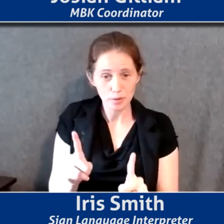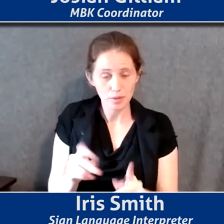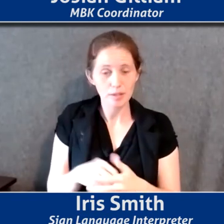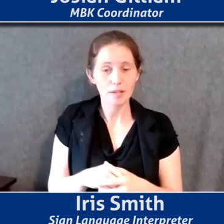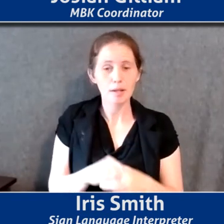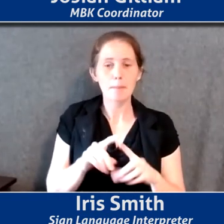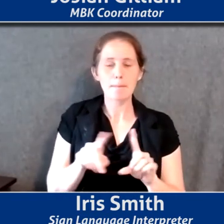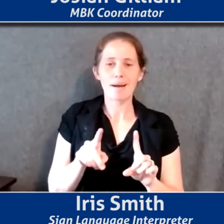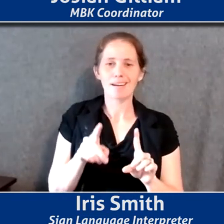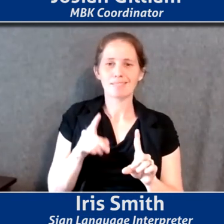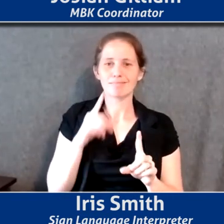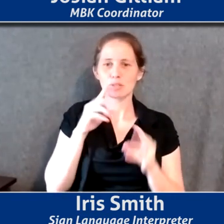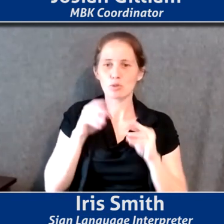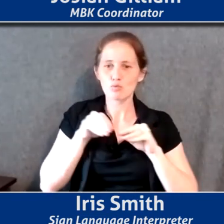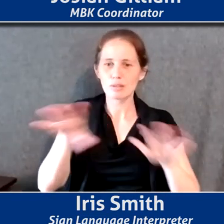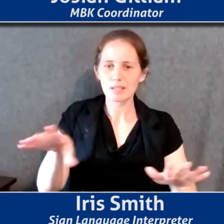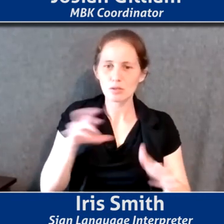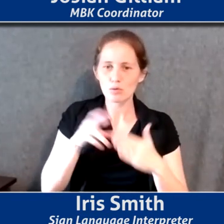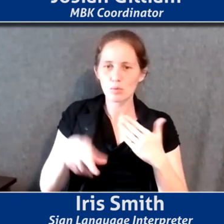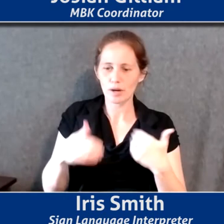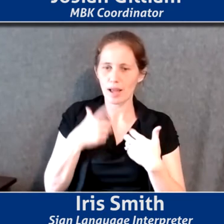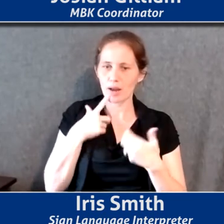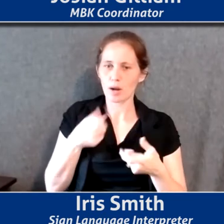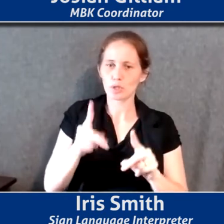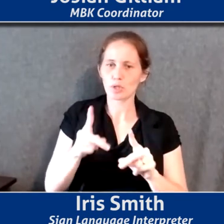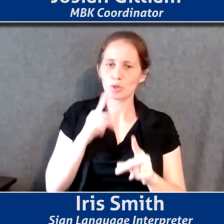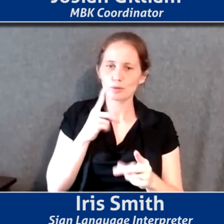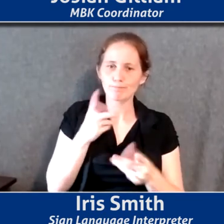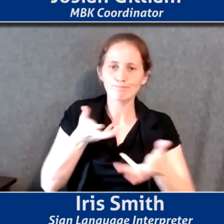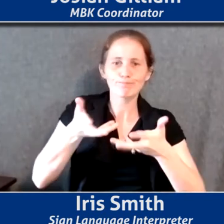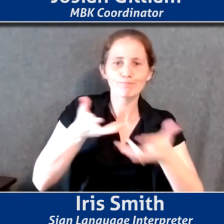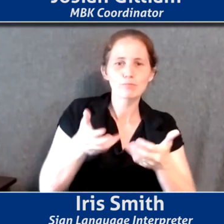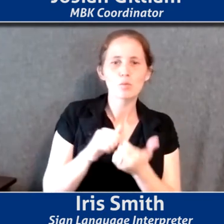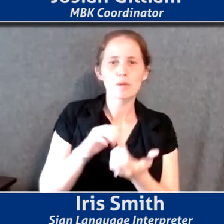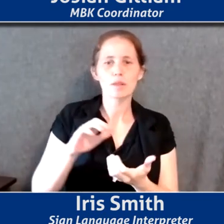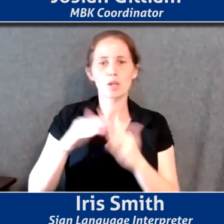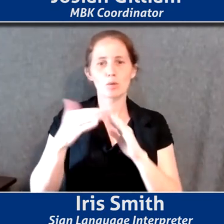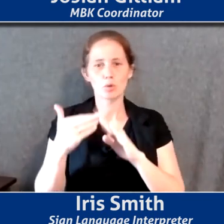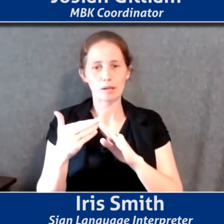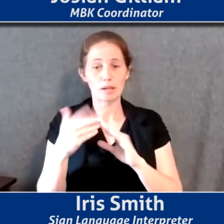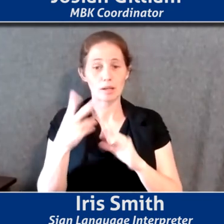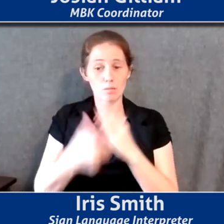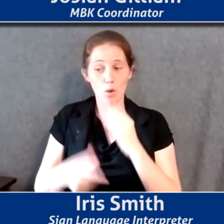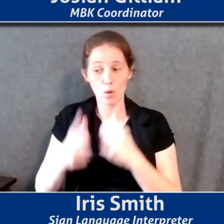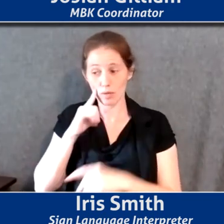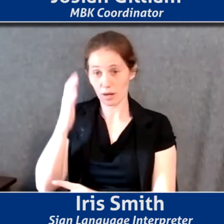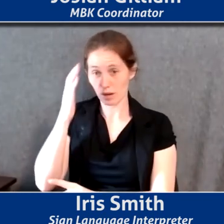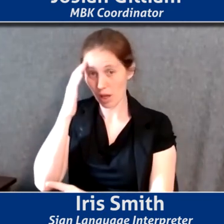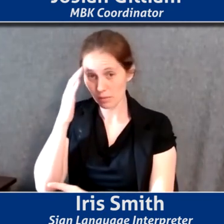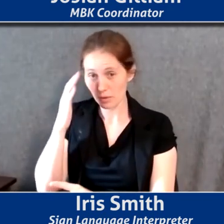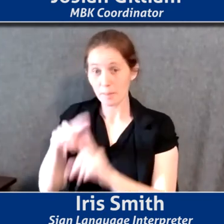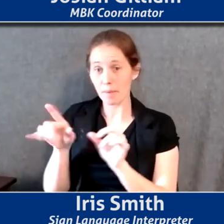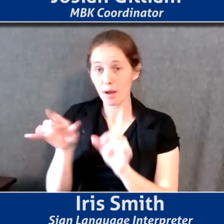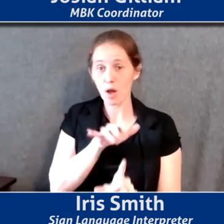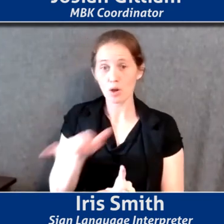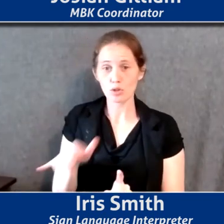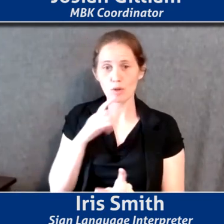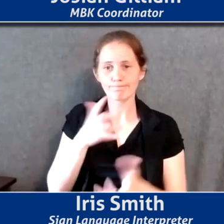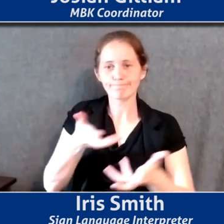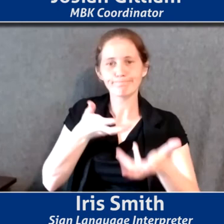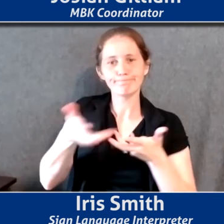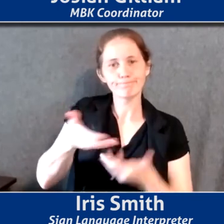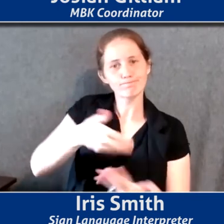but since the release of the report, there's been a chance to engage with the community, uh, in both in a sense of acknowledgement, but also, uh, in engagement,